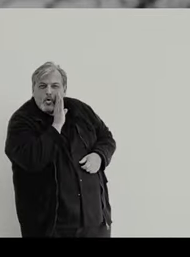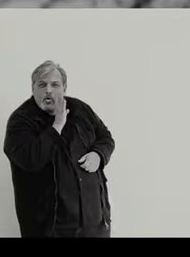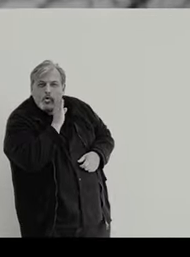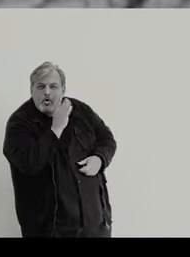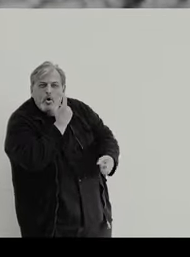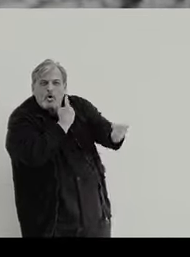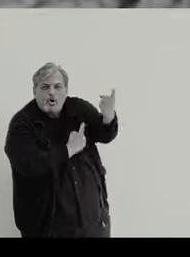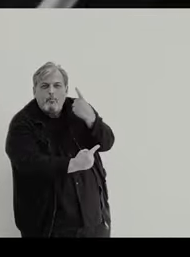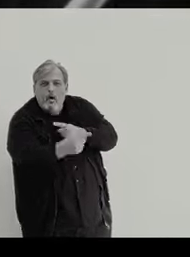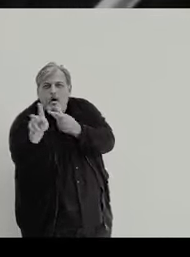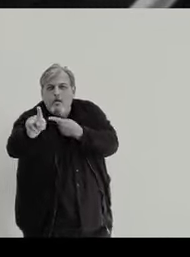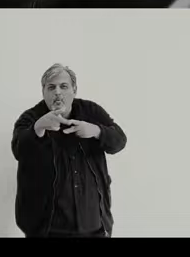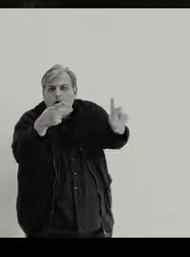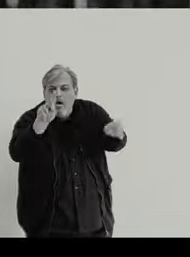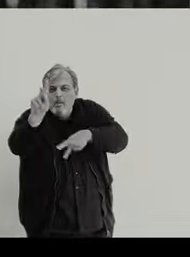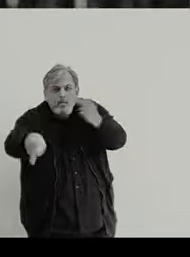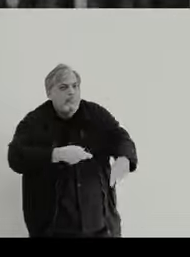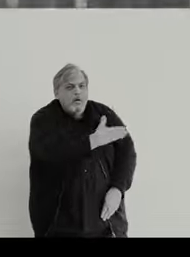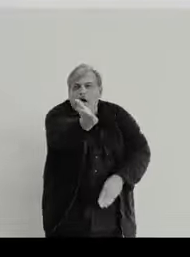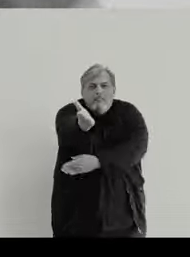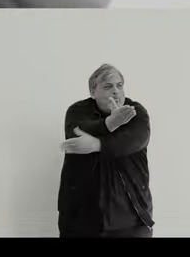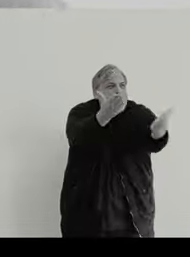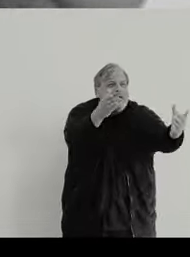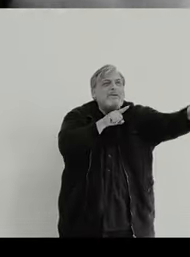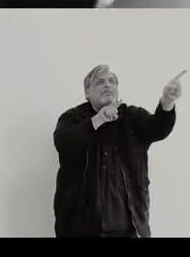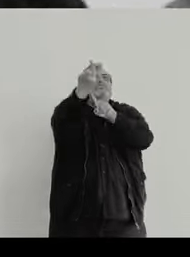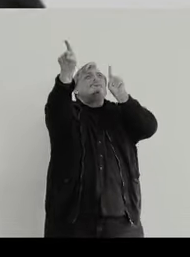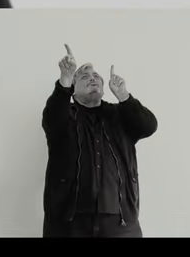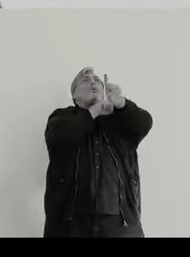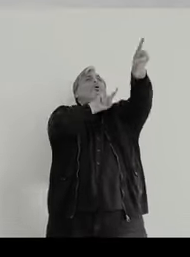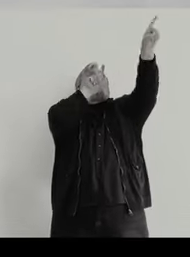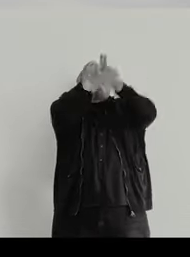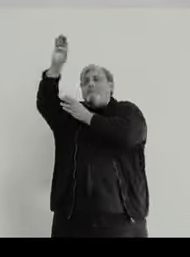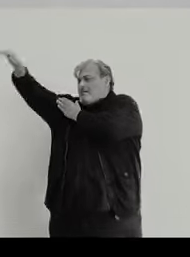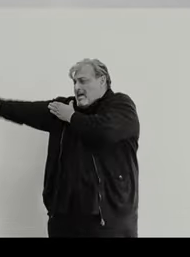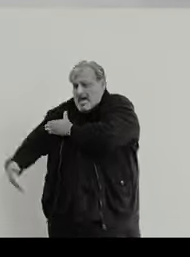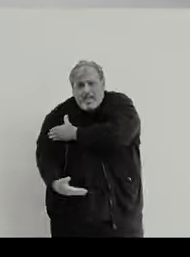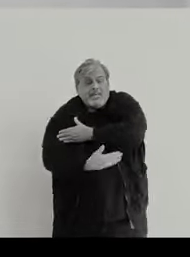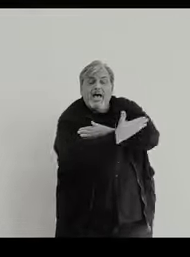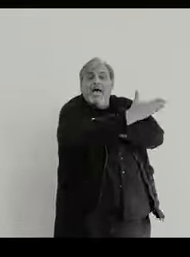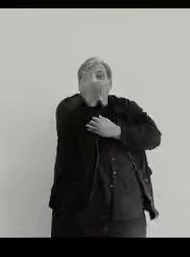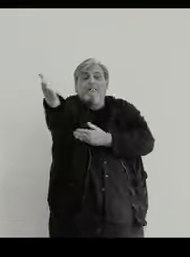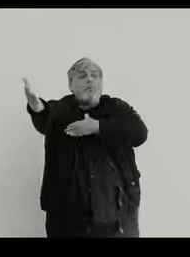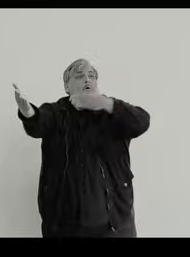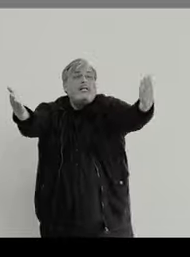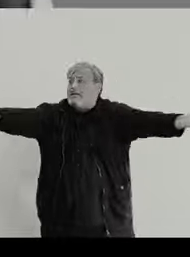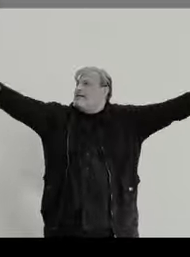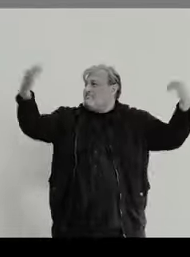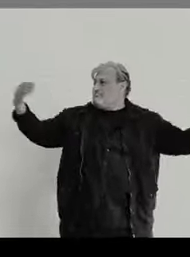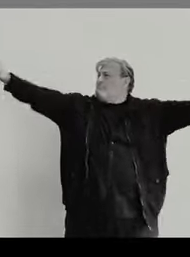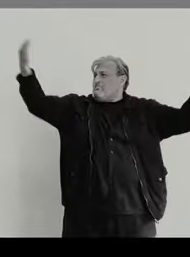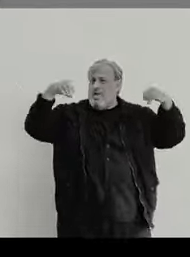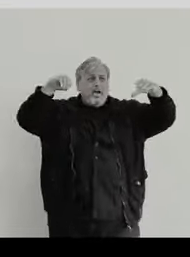Come on party people Everyone here is the star of the night Everyone